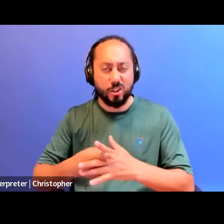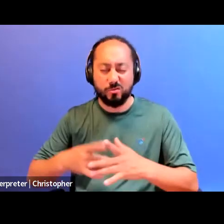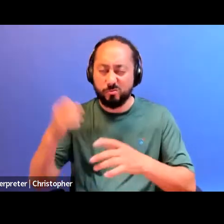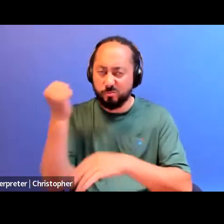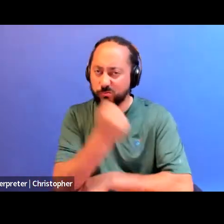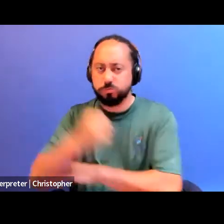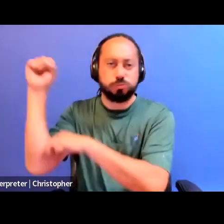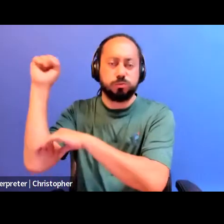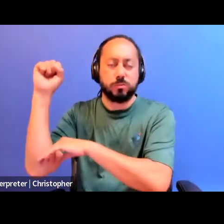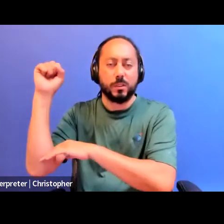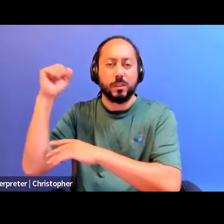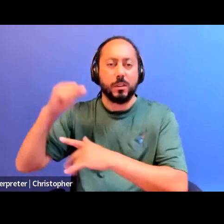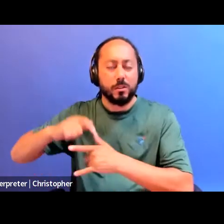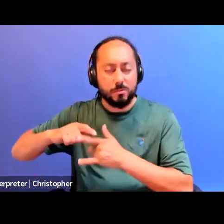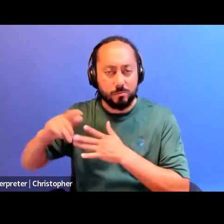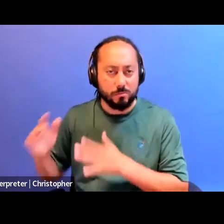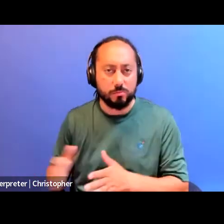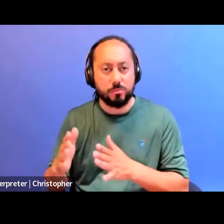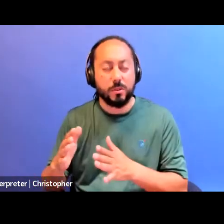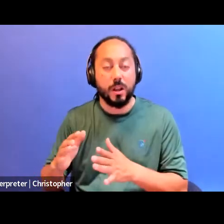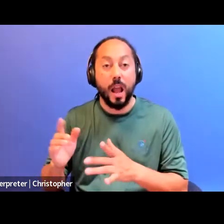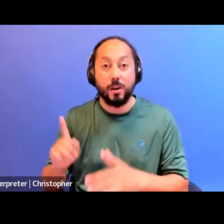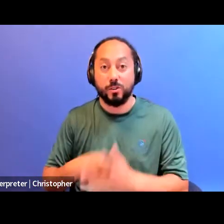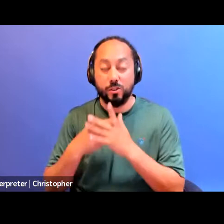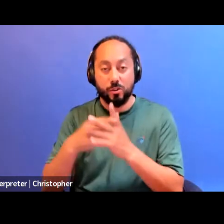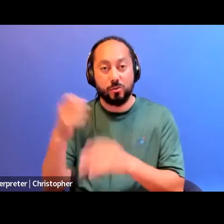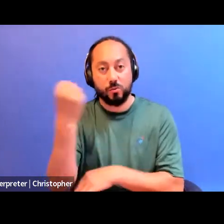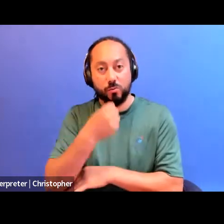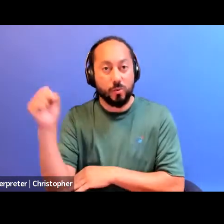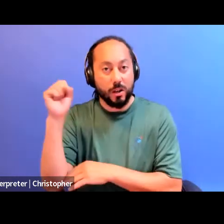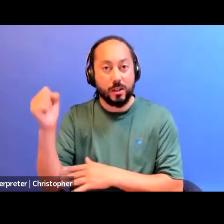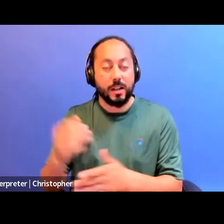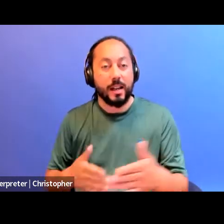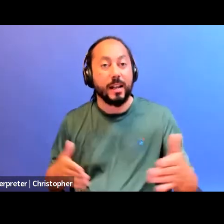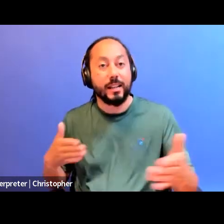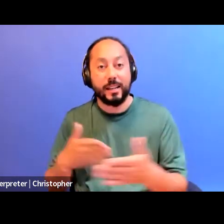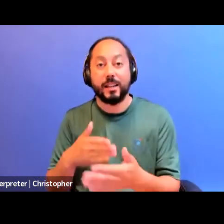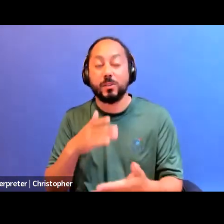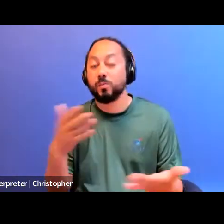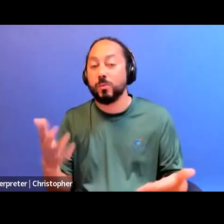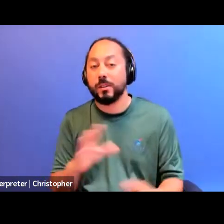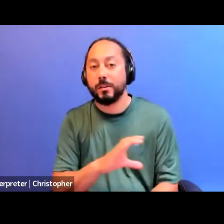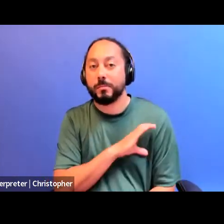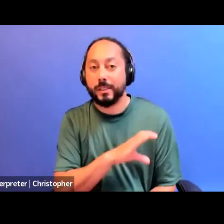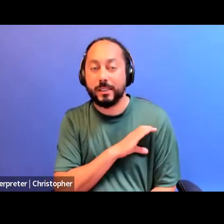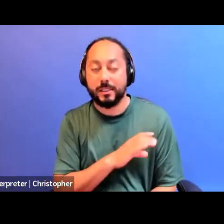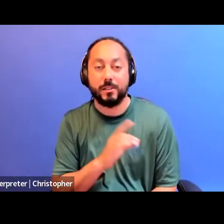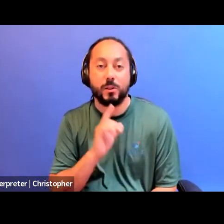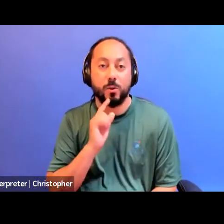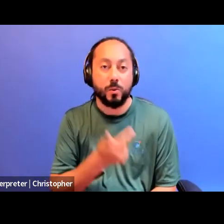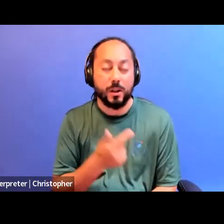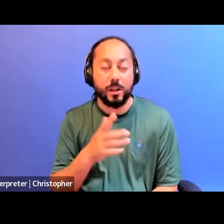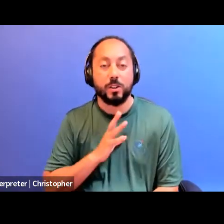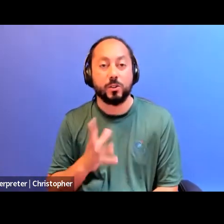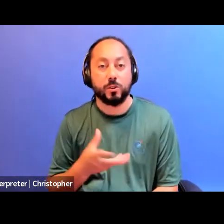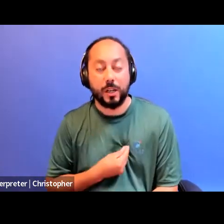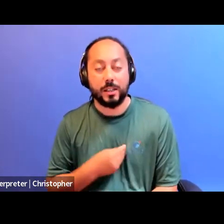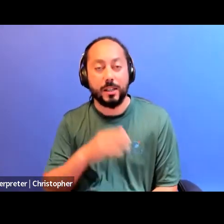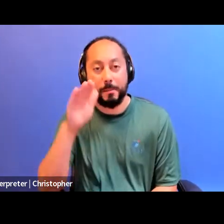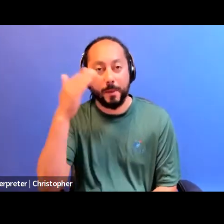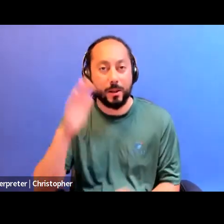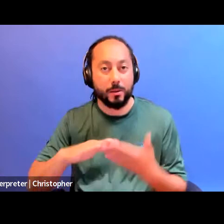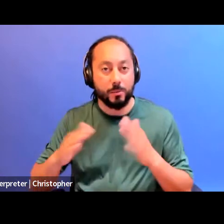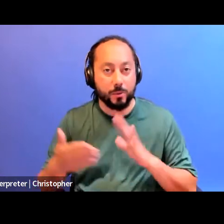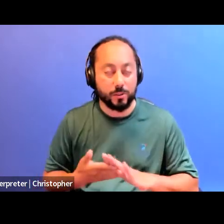as organized as a riot against policing of queer and trans black communities